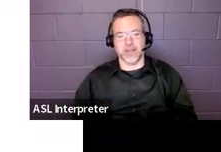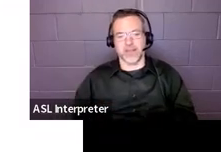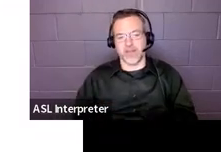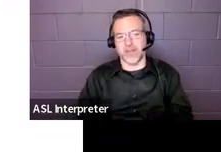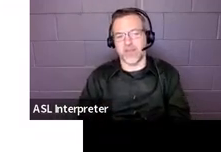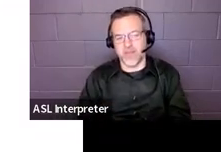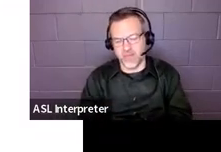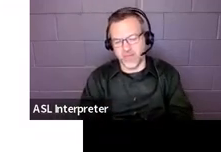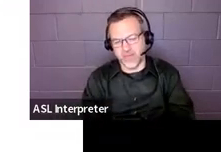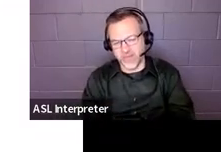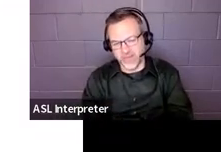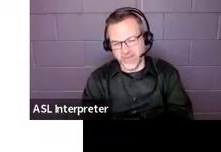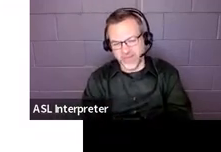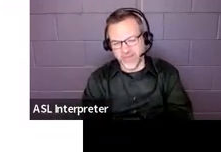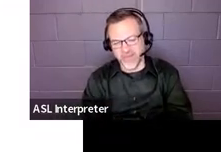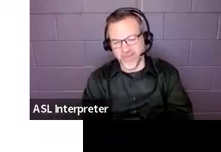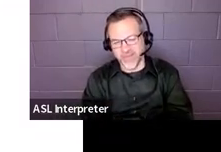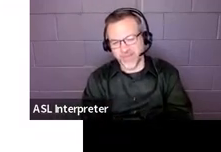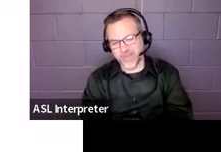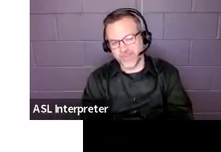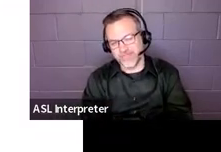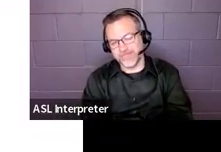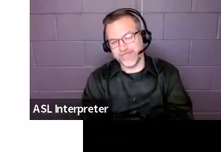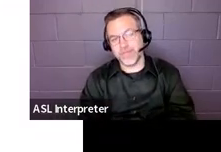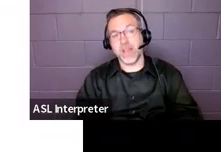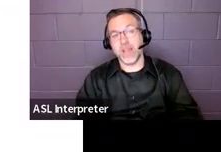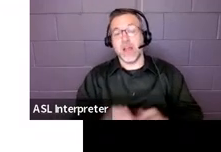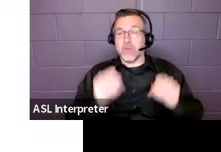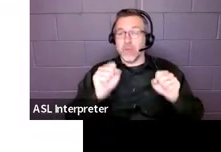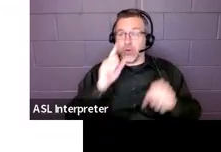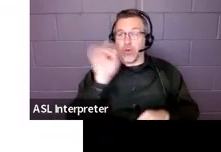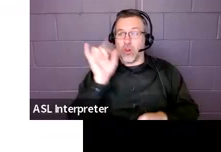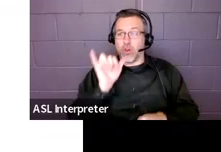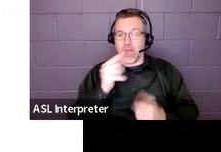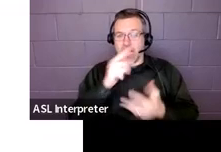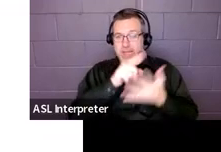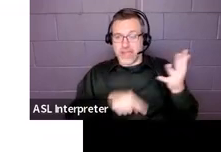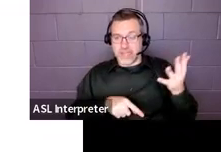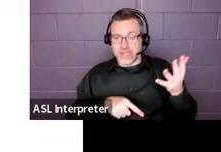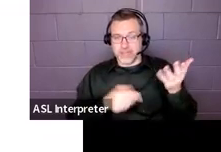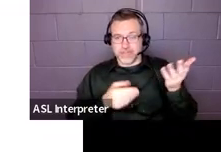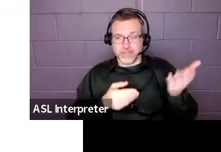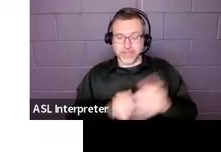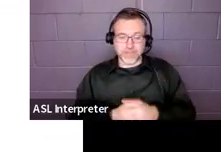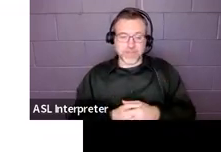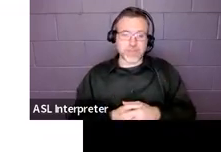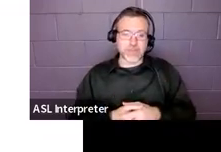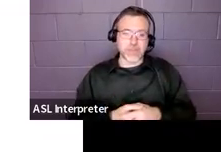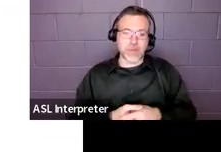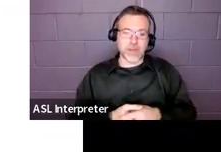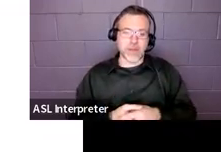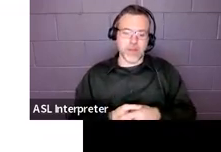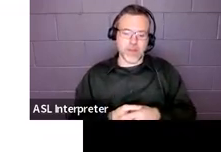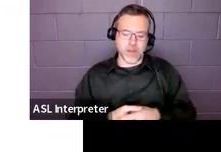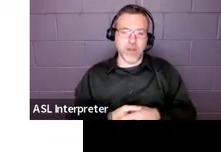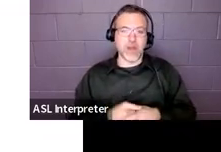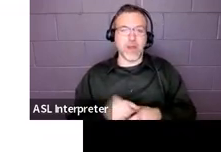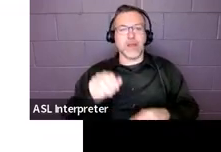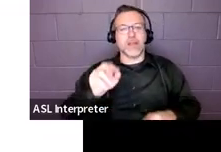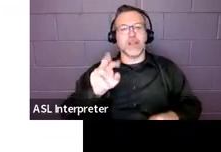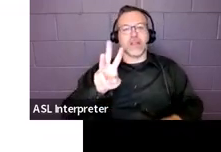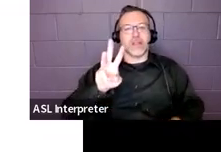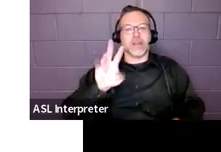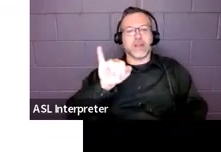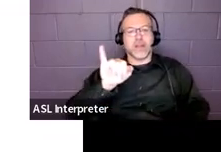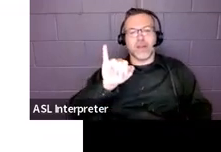So, here is an example of what it could look like. So, we have a goal about Lily. She